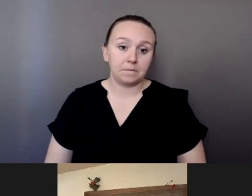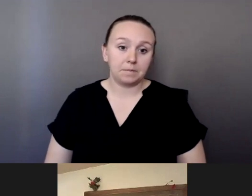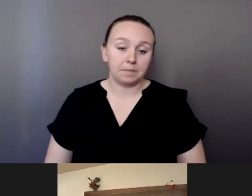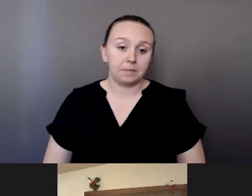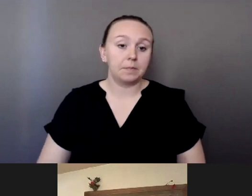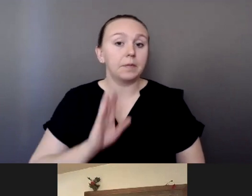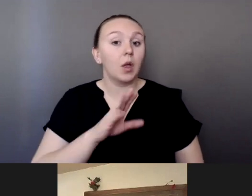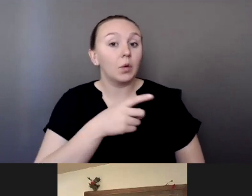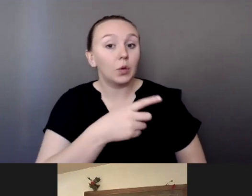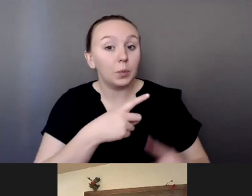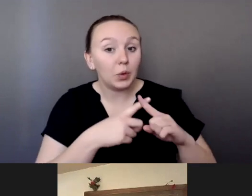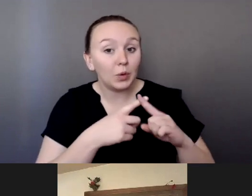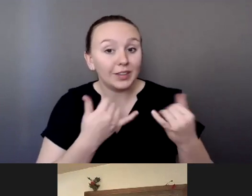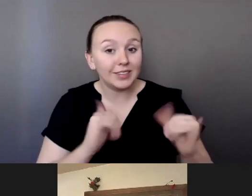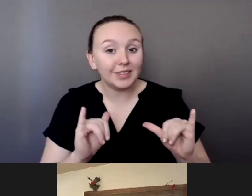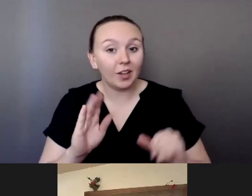Oh, you're muted still Bernie.